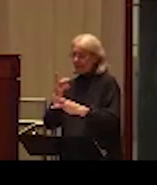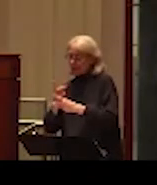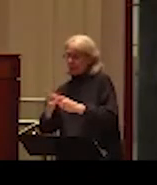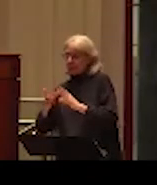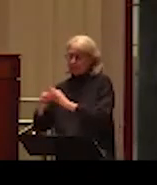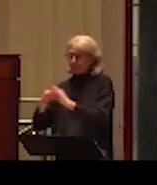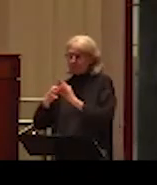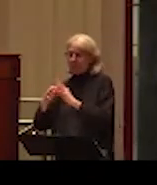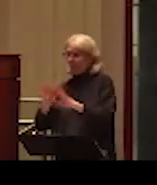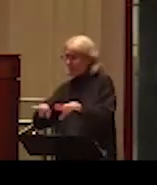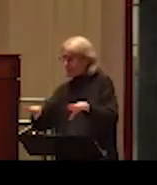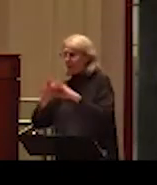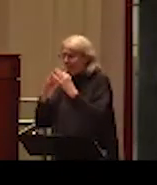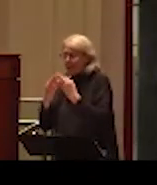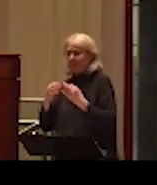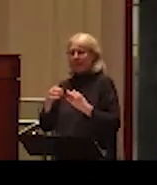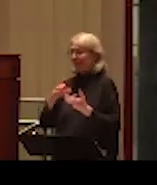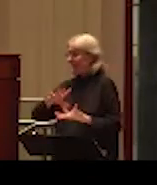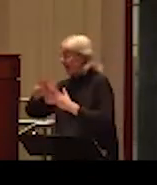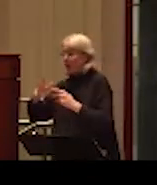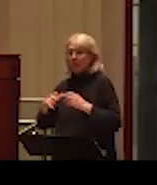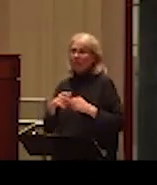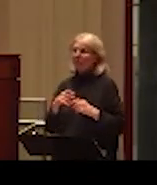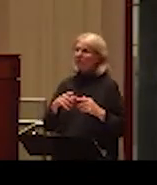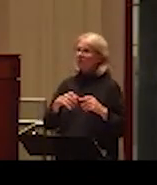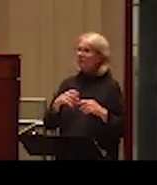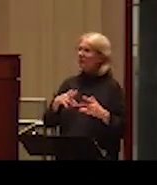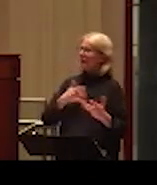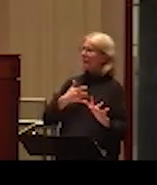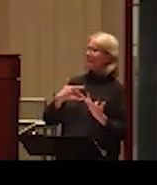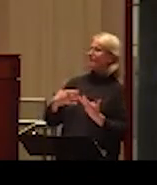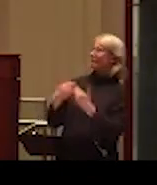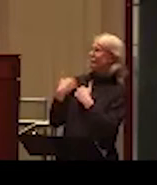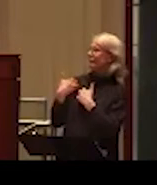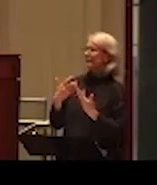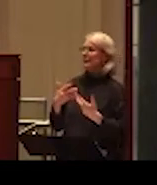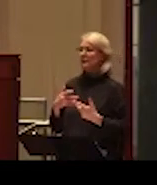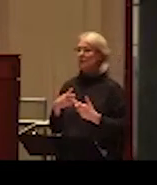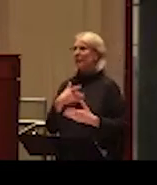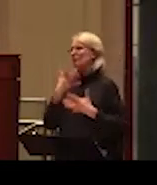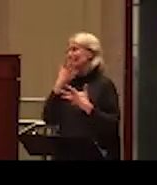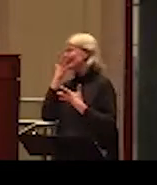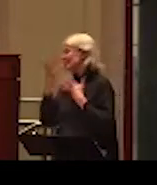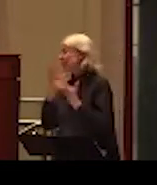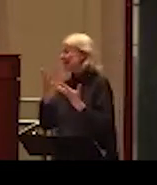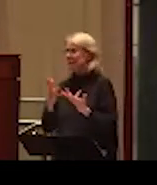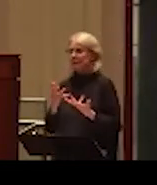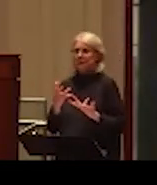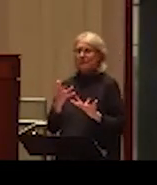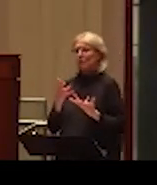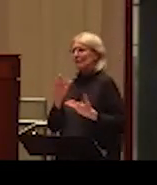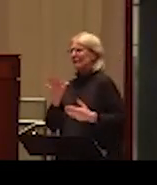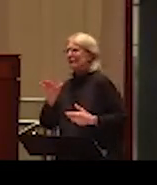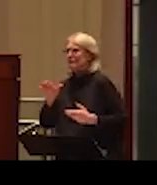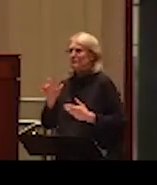responsible for whatever happens in the relationship. They blame themselves. It's a lot of embarrassment and shame for men to go and seek help.